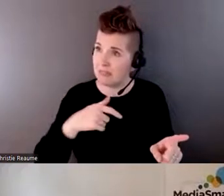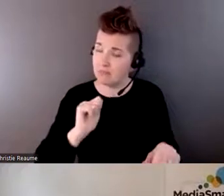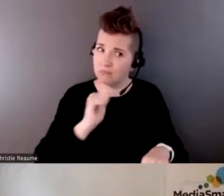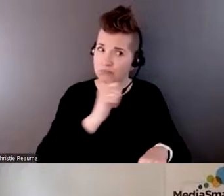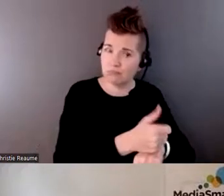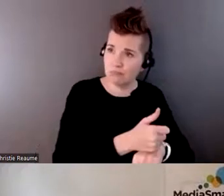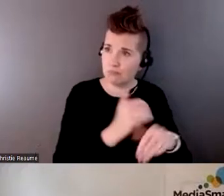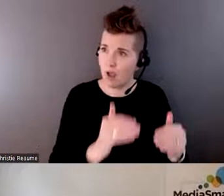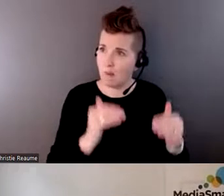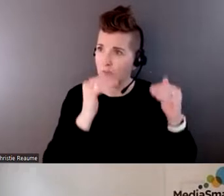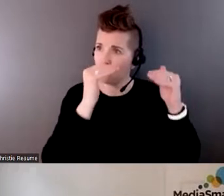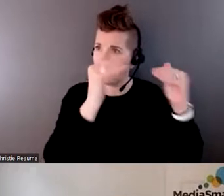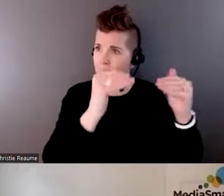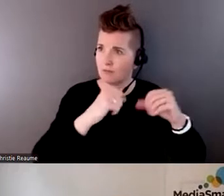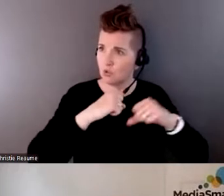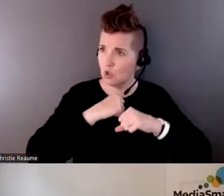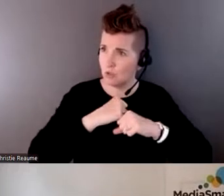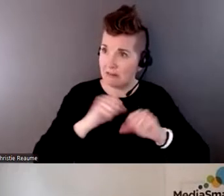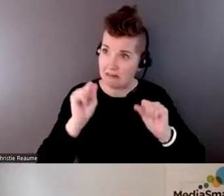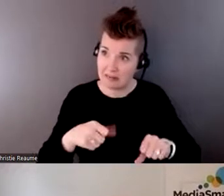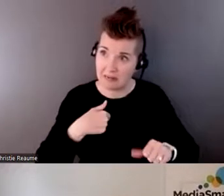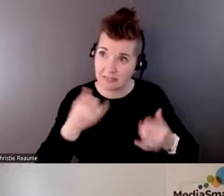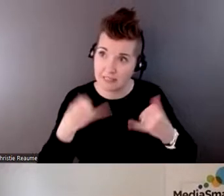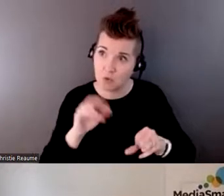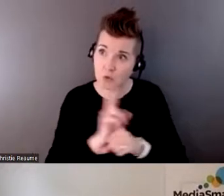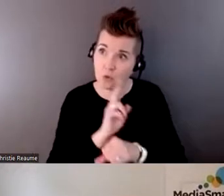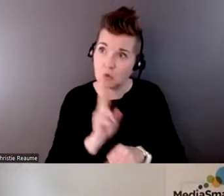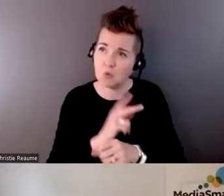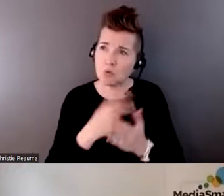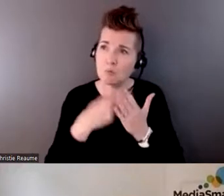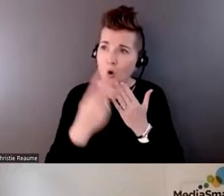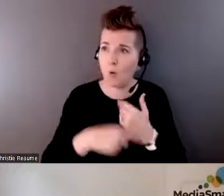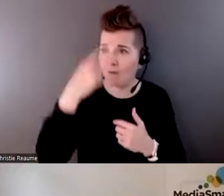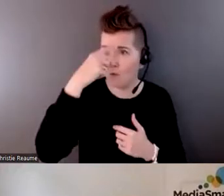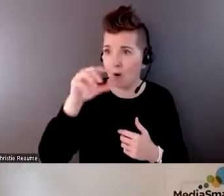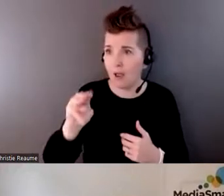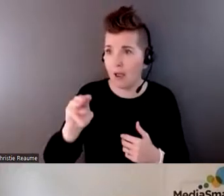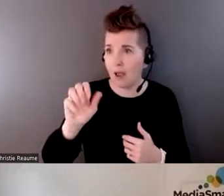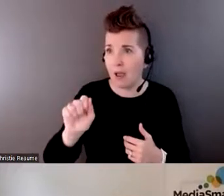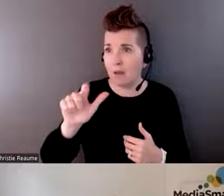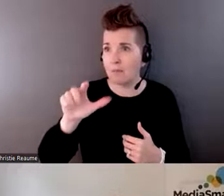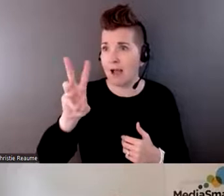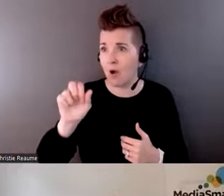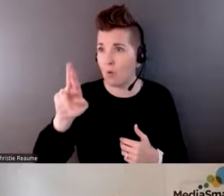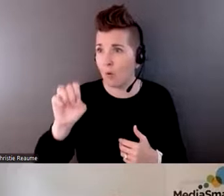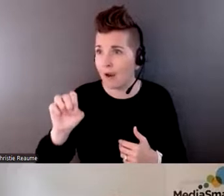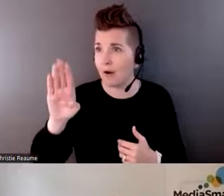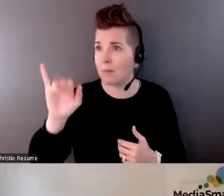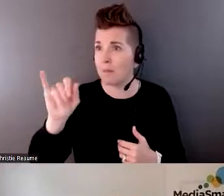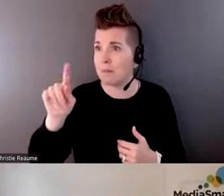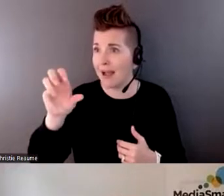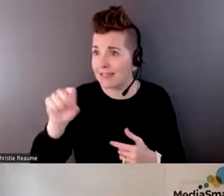can I still use a program for spam or malware called malware bytes, or